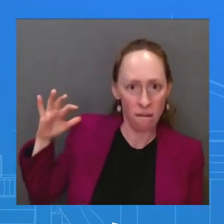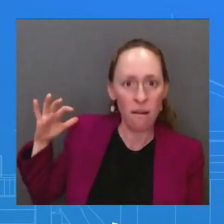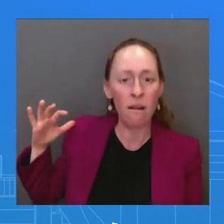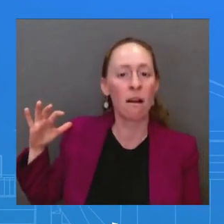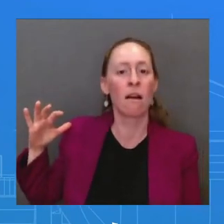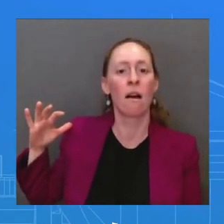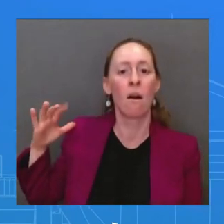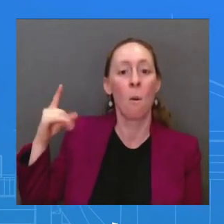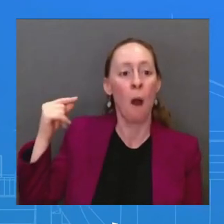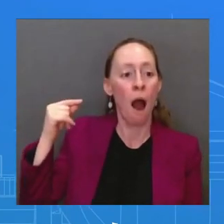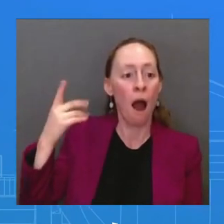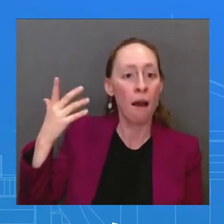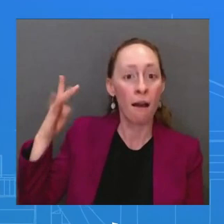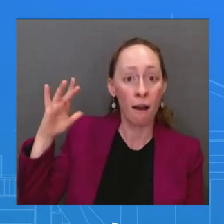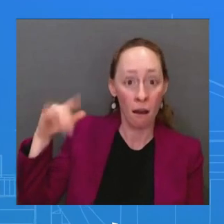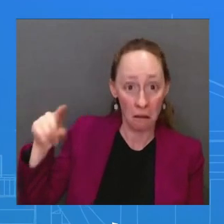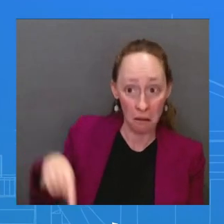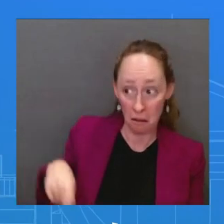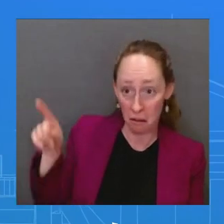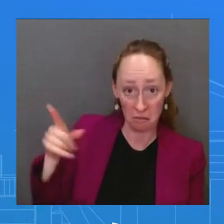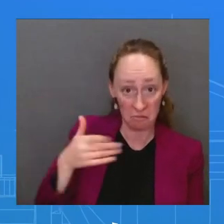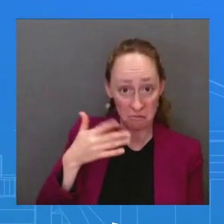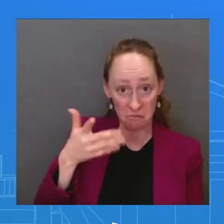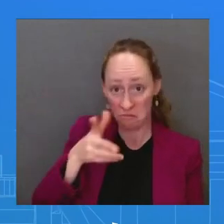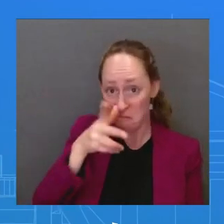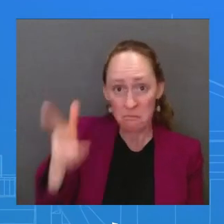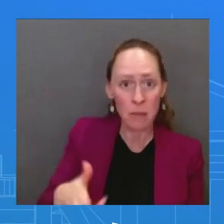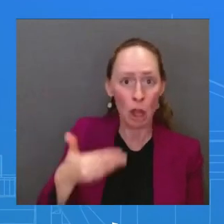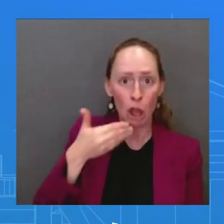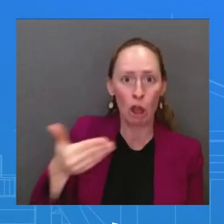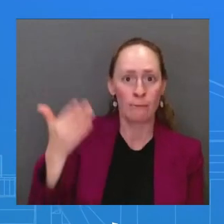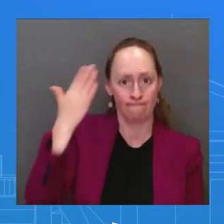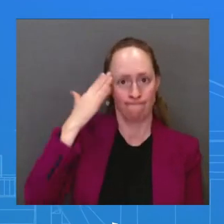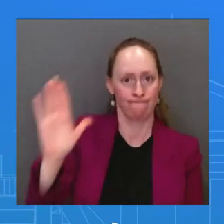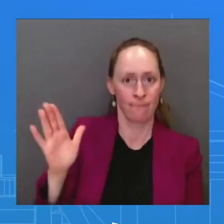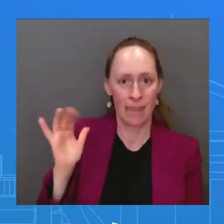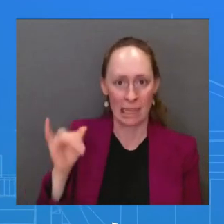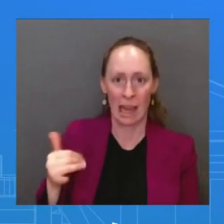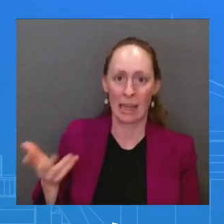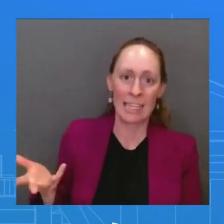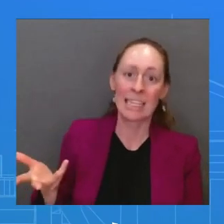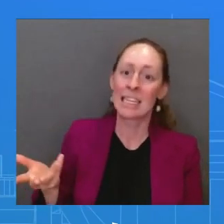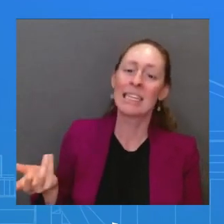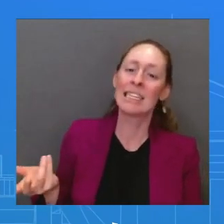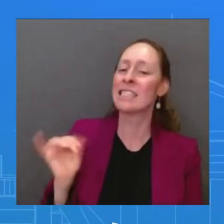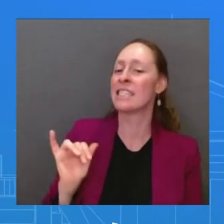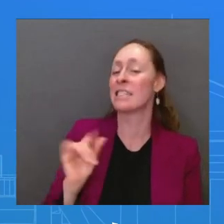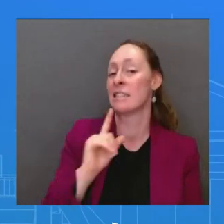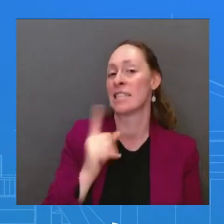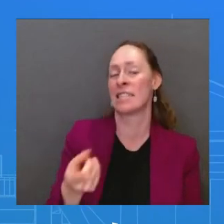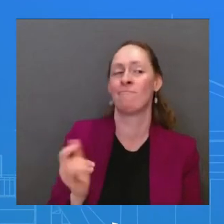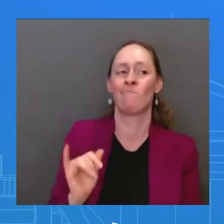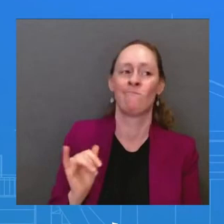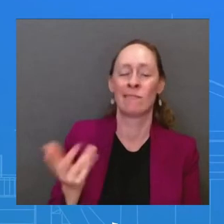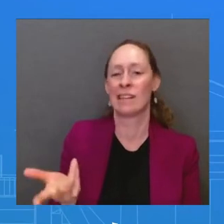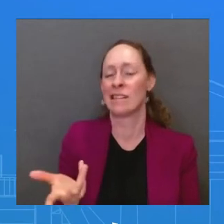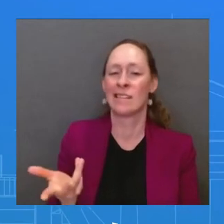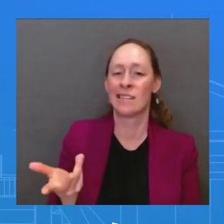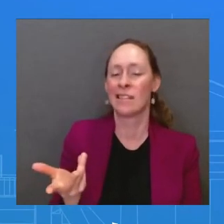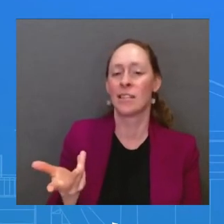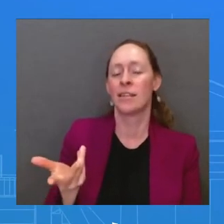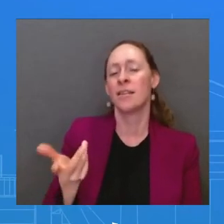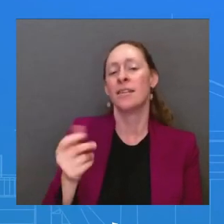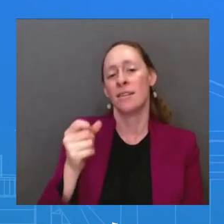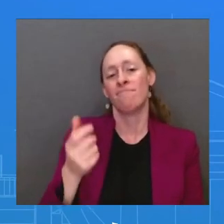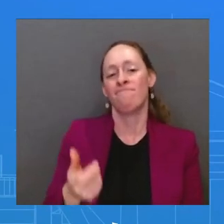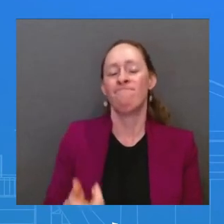continue to look at carefully. I think there is an open question about how much material and what the quality of material is that could